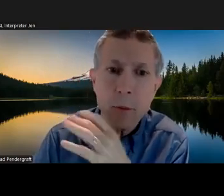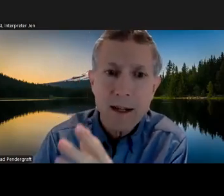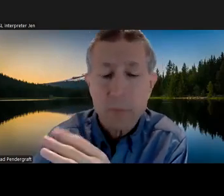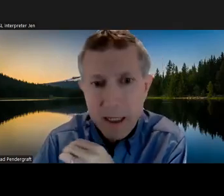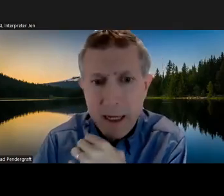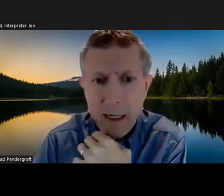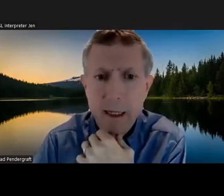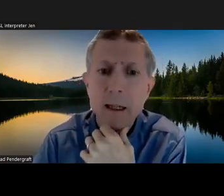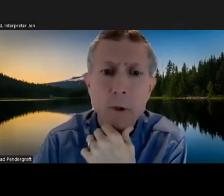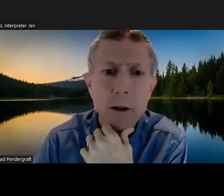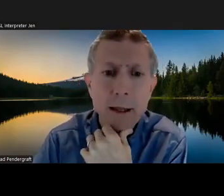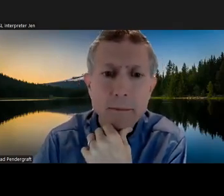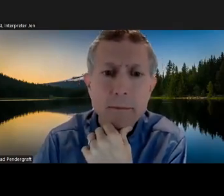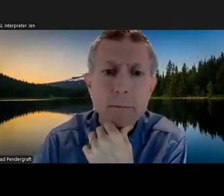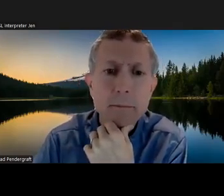as I practice mitigating it. Can we do that?